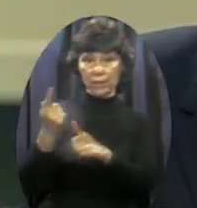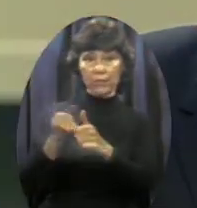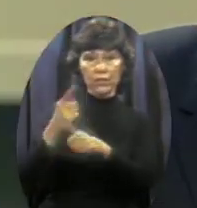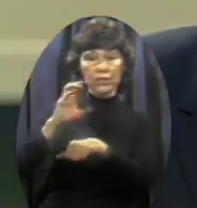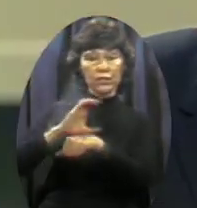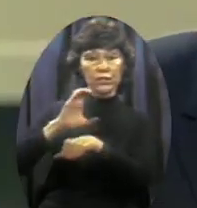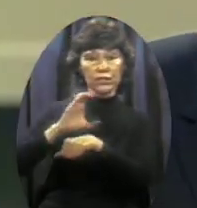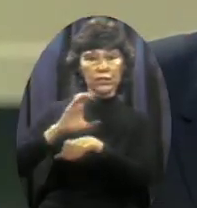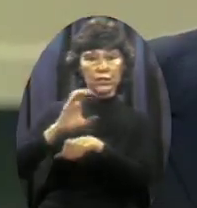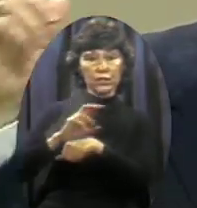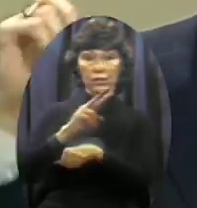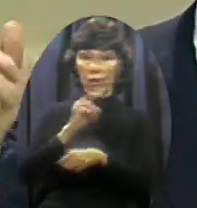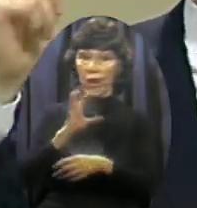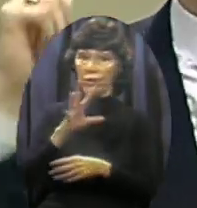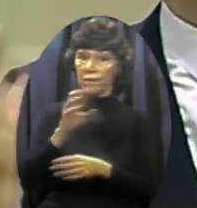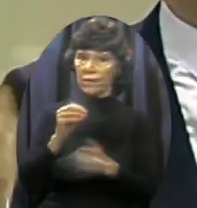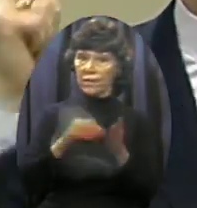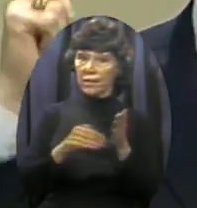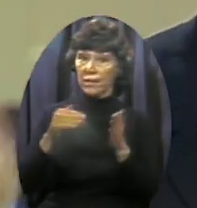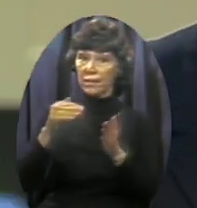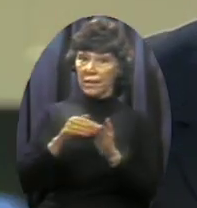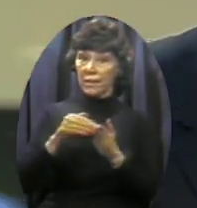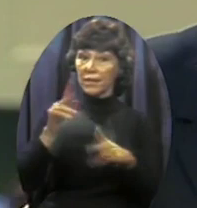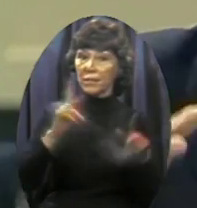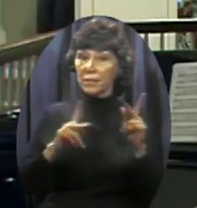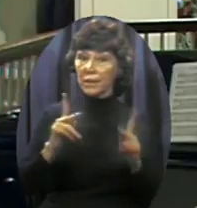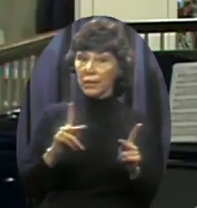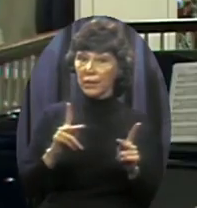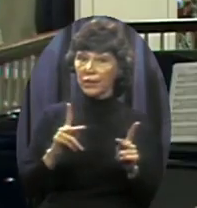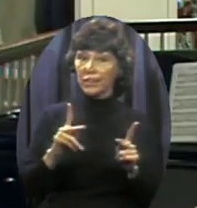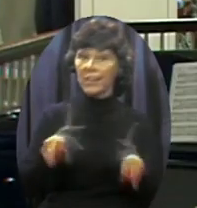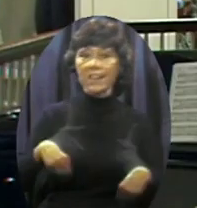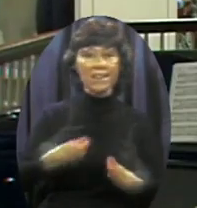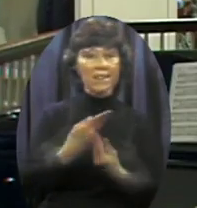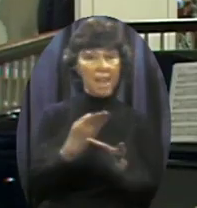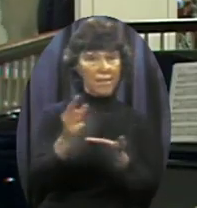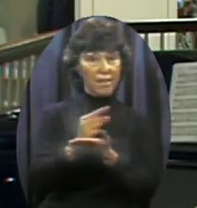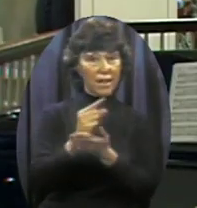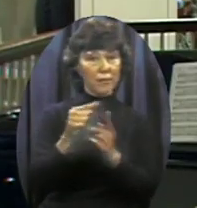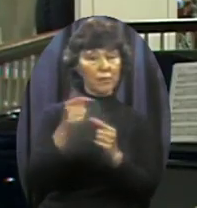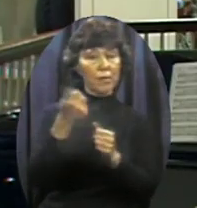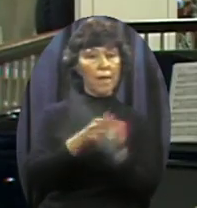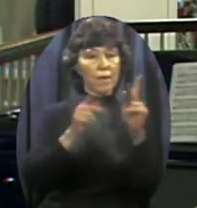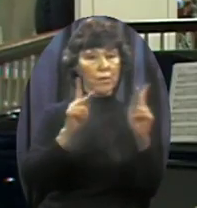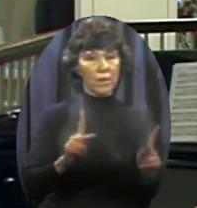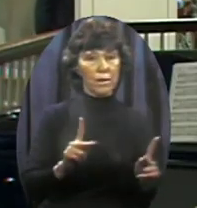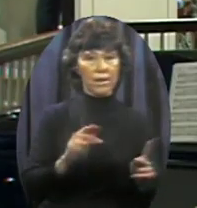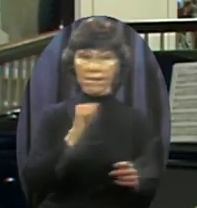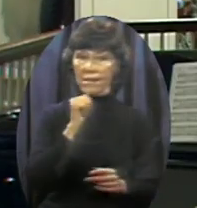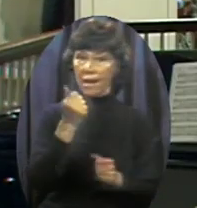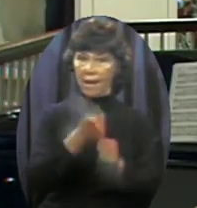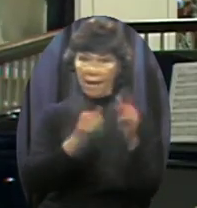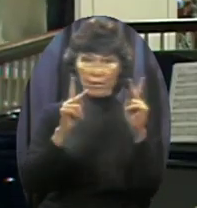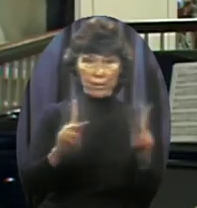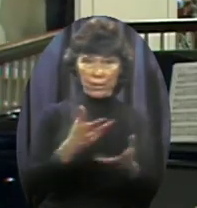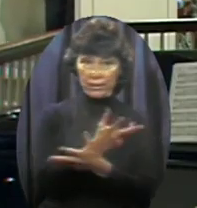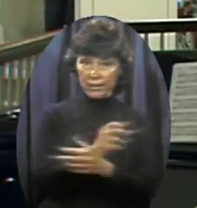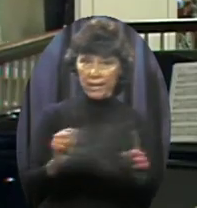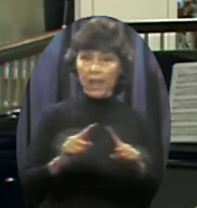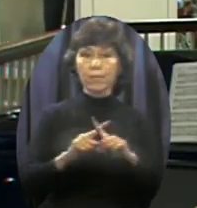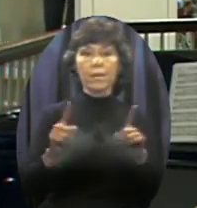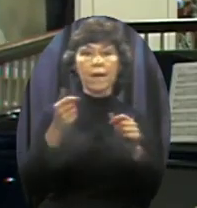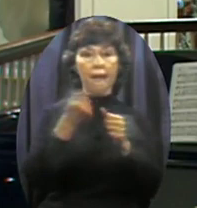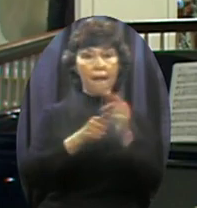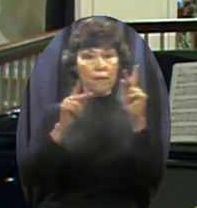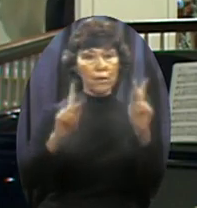population of 250 million Gave the gospel to everyone Not everyone got saved But everyone heard how That's the only obligation we have